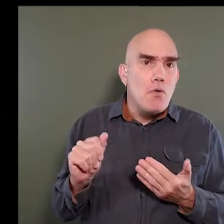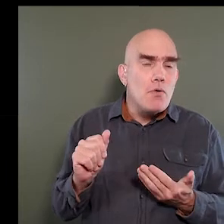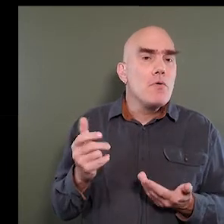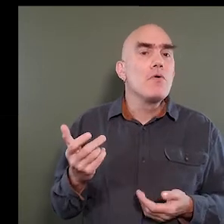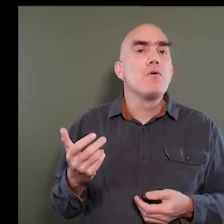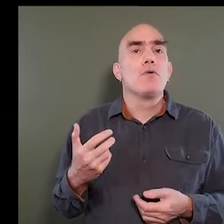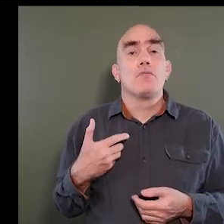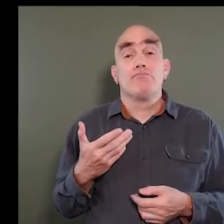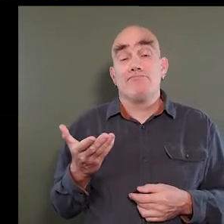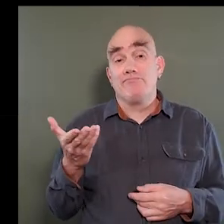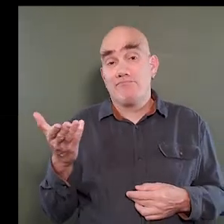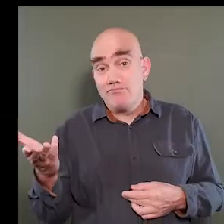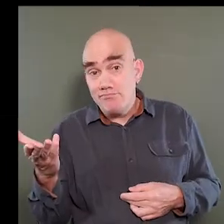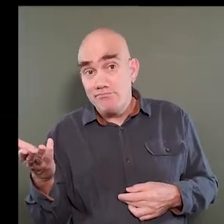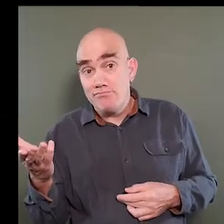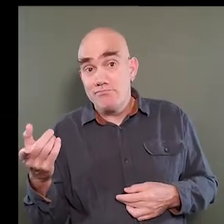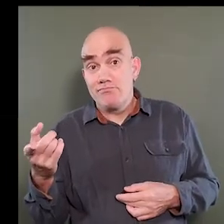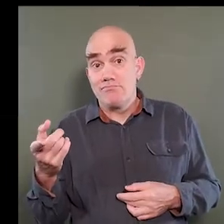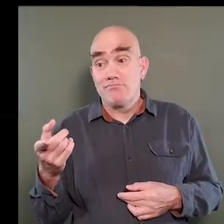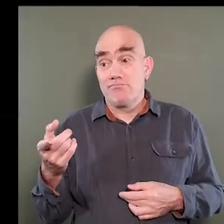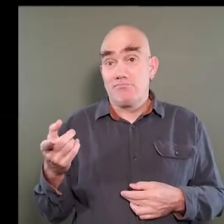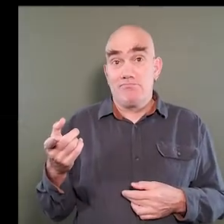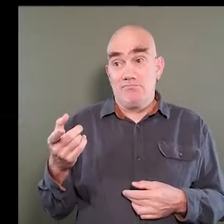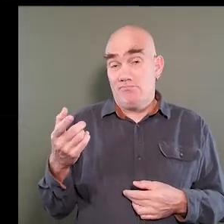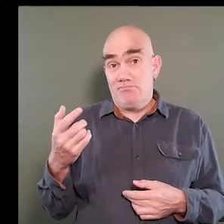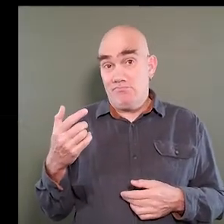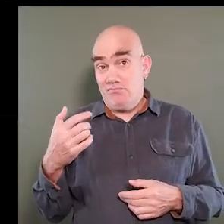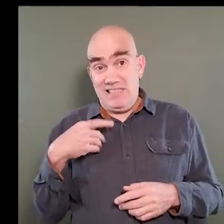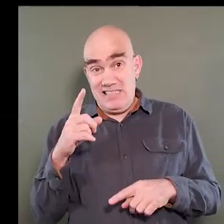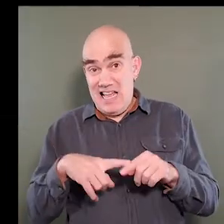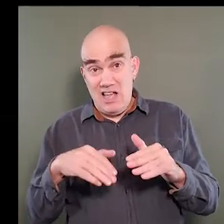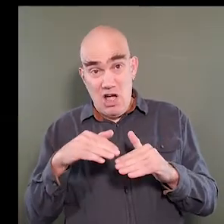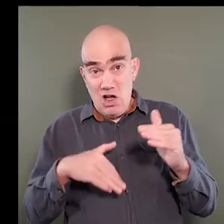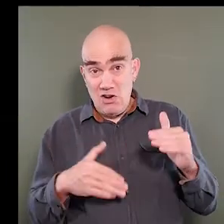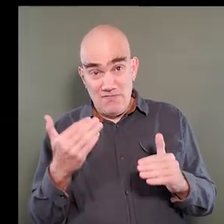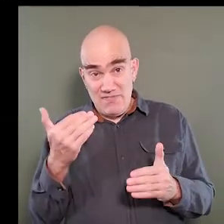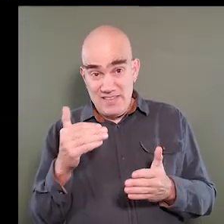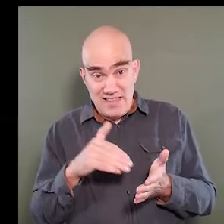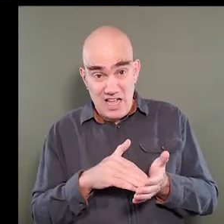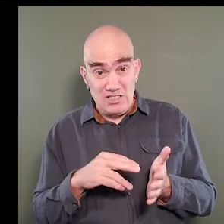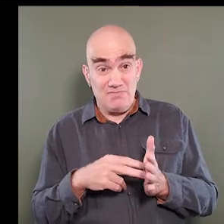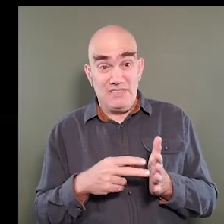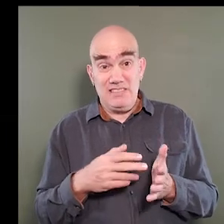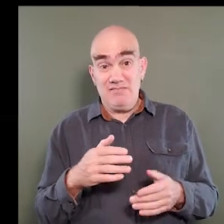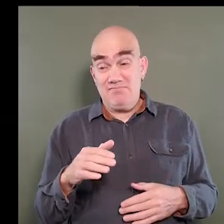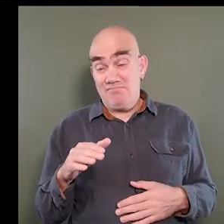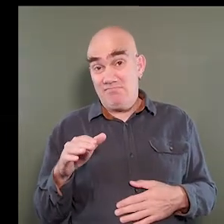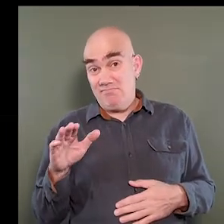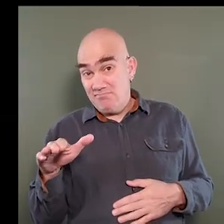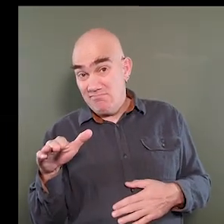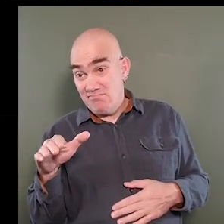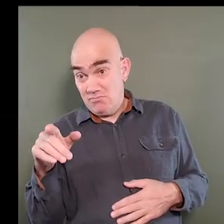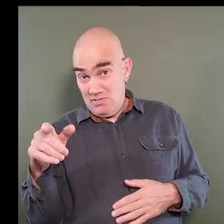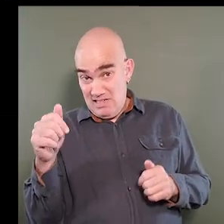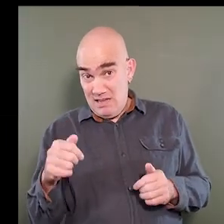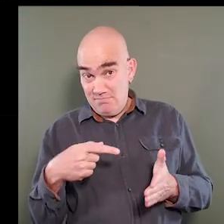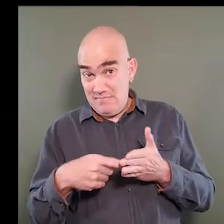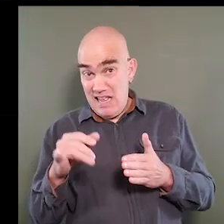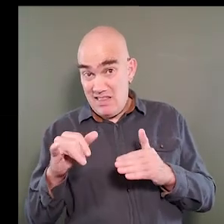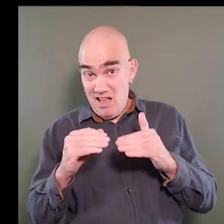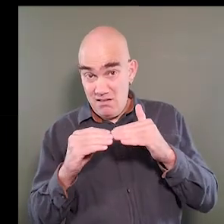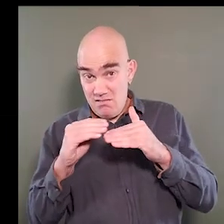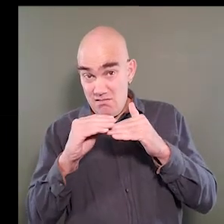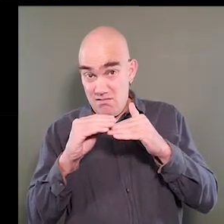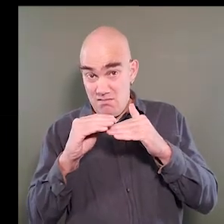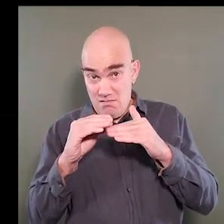$15,520, and there's no way we can get it to 15,000. We might offer the client to co-pay where